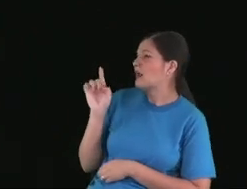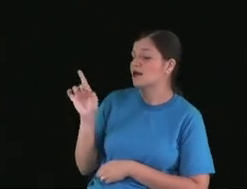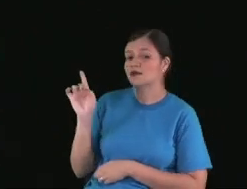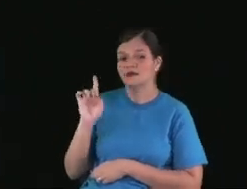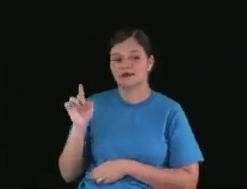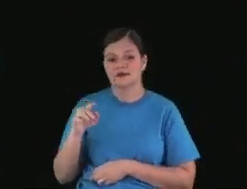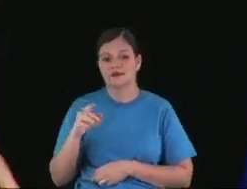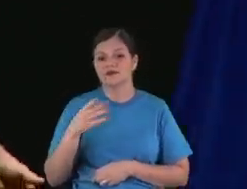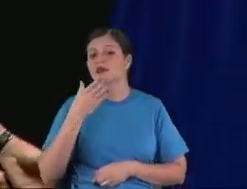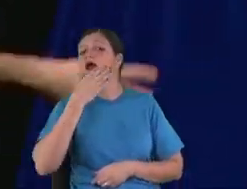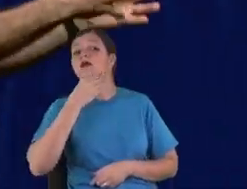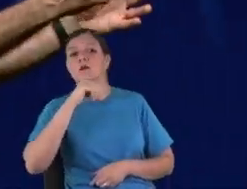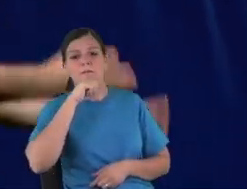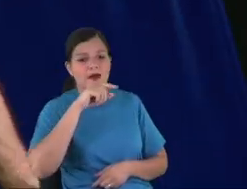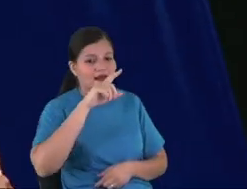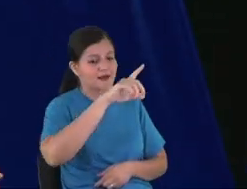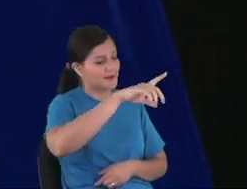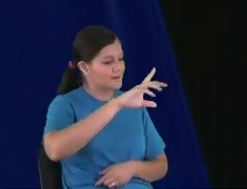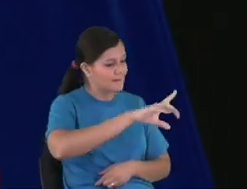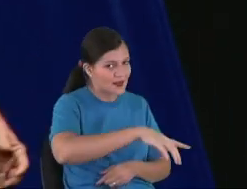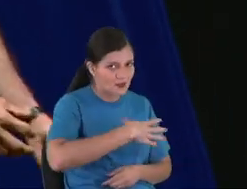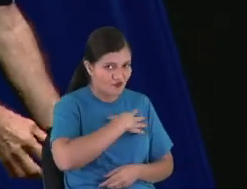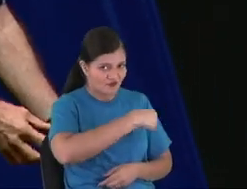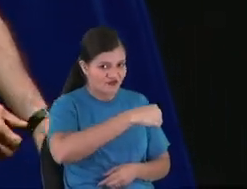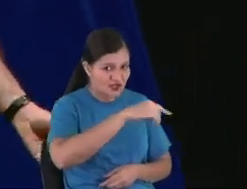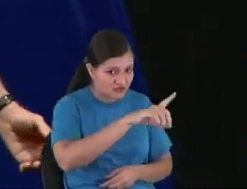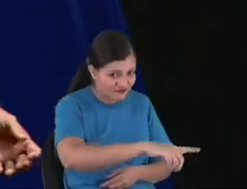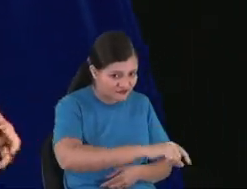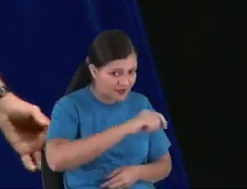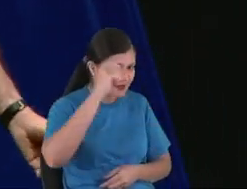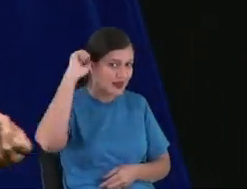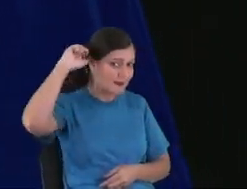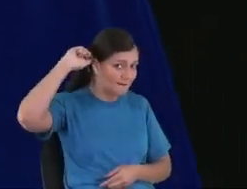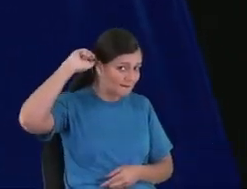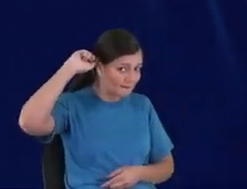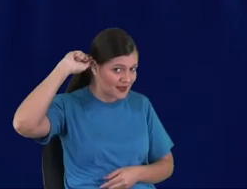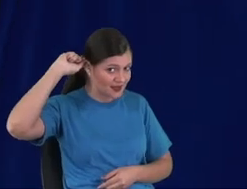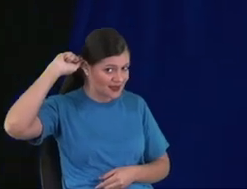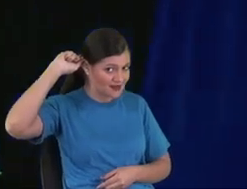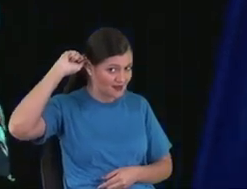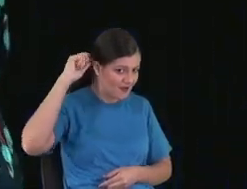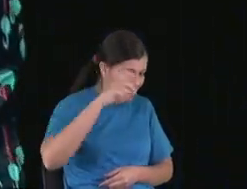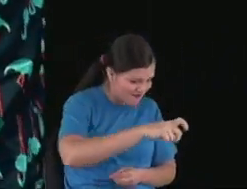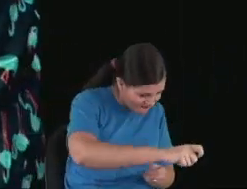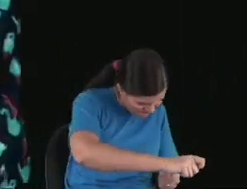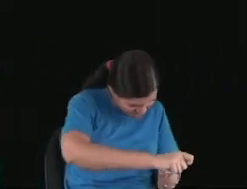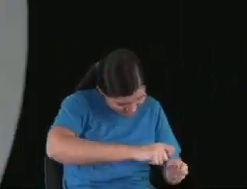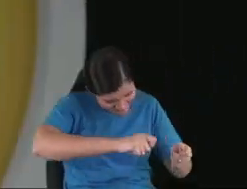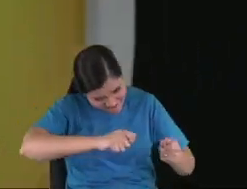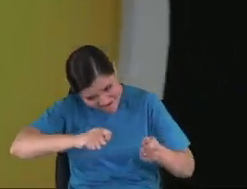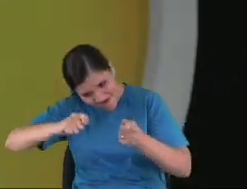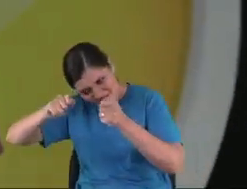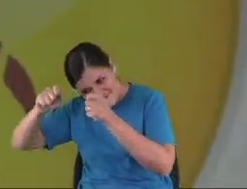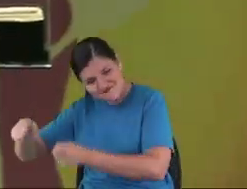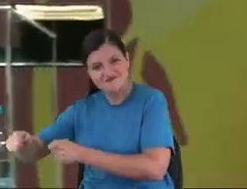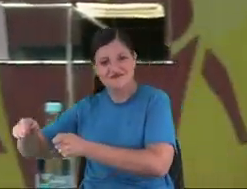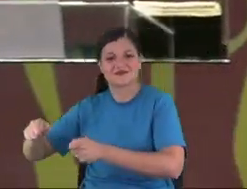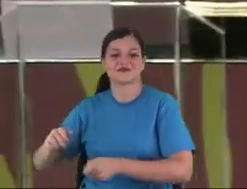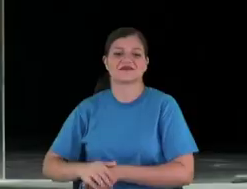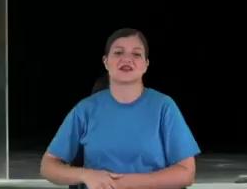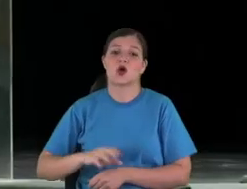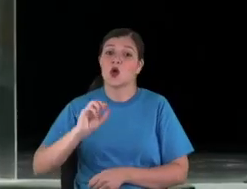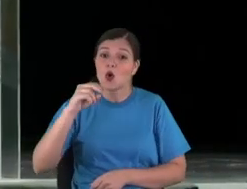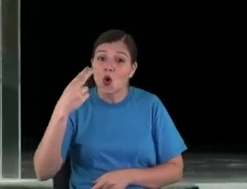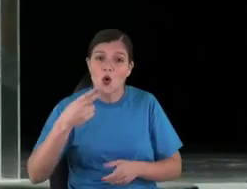He's small. Take the kid and... No. No, no. Don't say no for me. He take it.